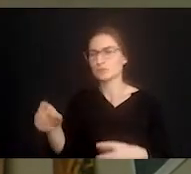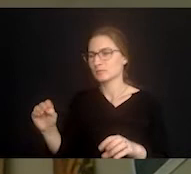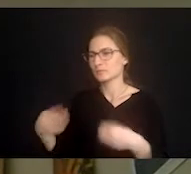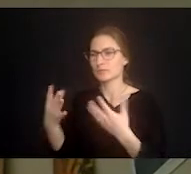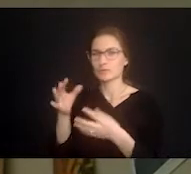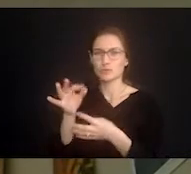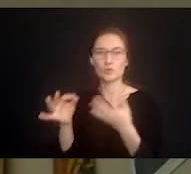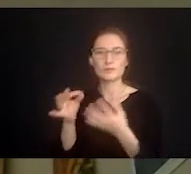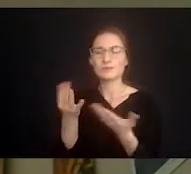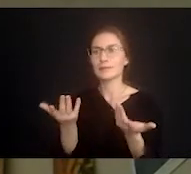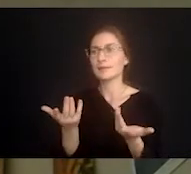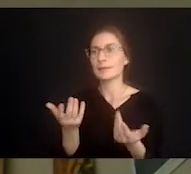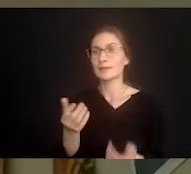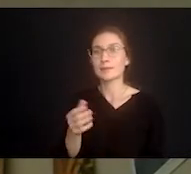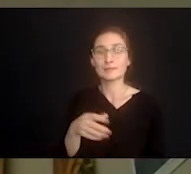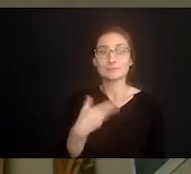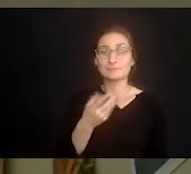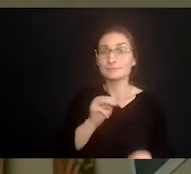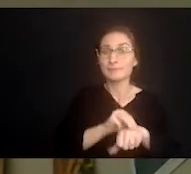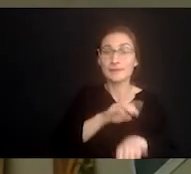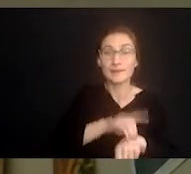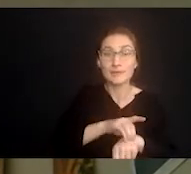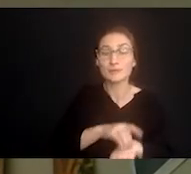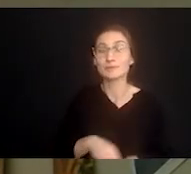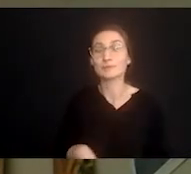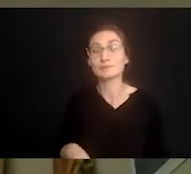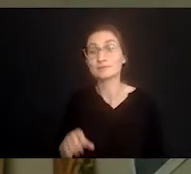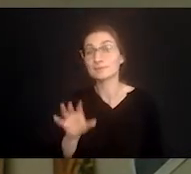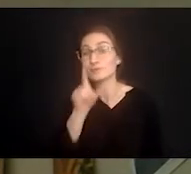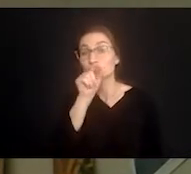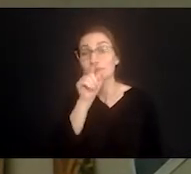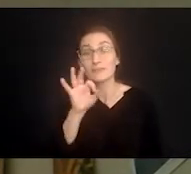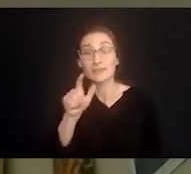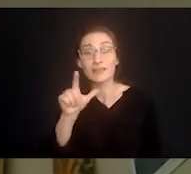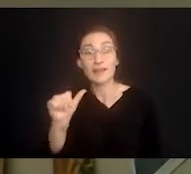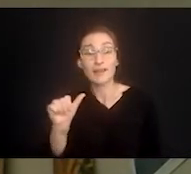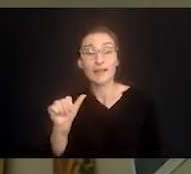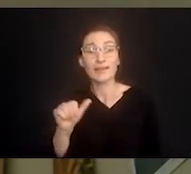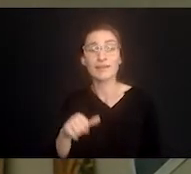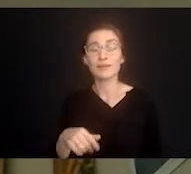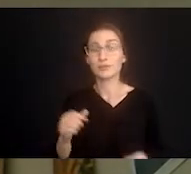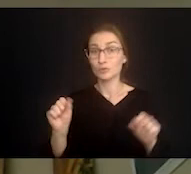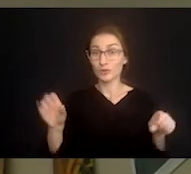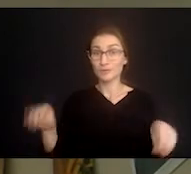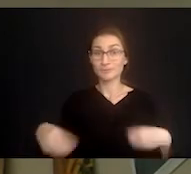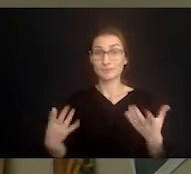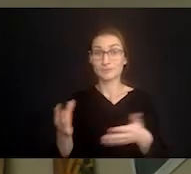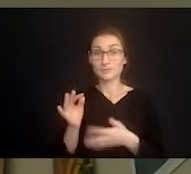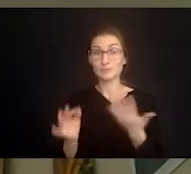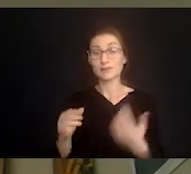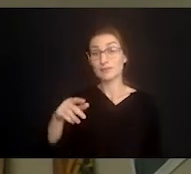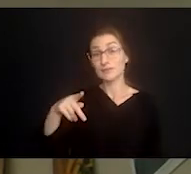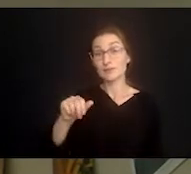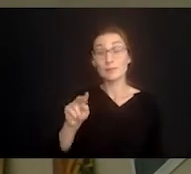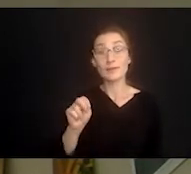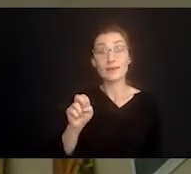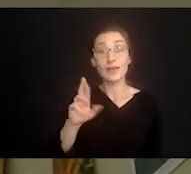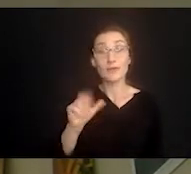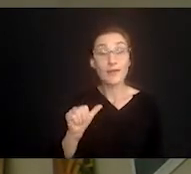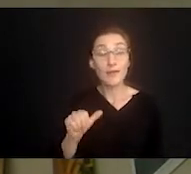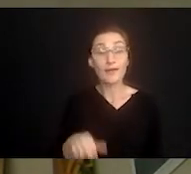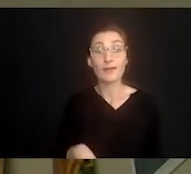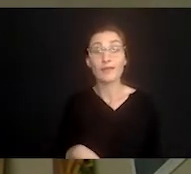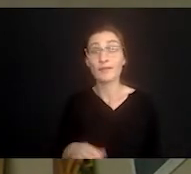have to just give them a choice between uh mcdonald's and chick-fil-a or whatever your favorite might be it it's okay to give them a choice with you know